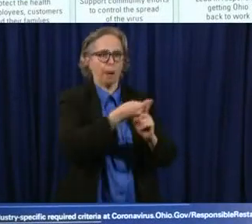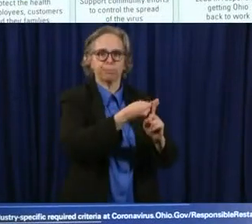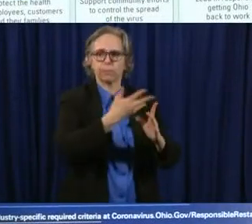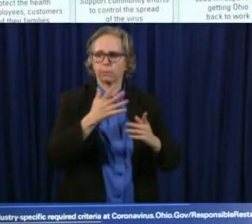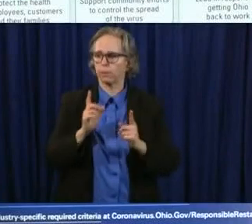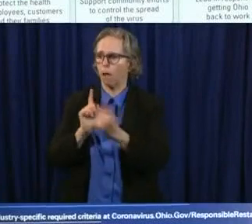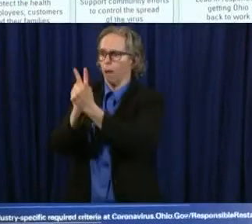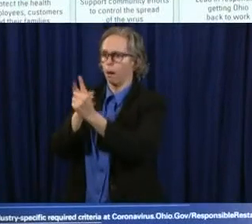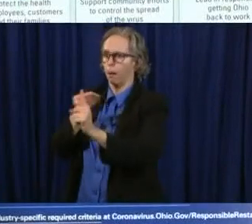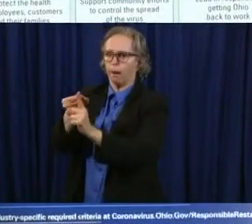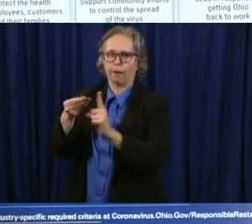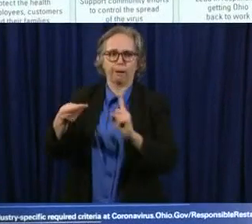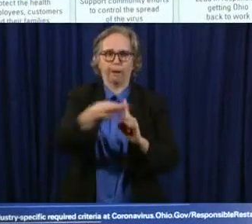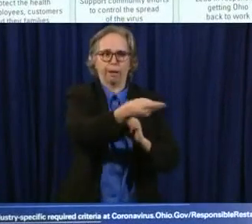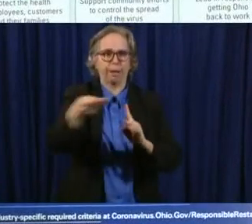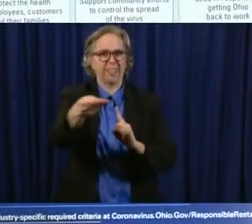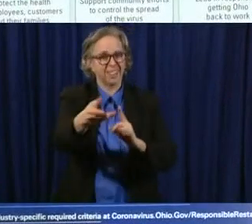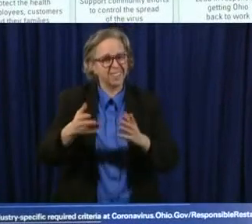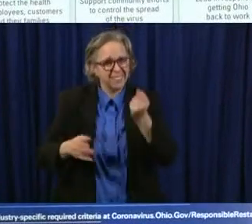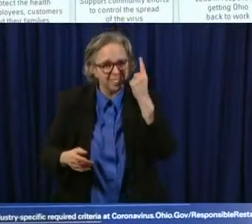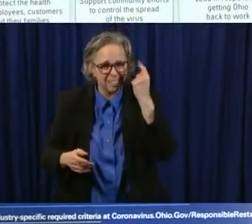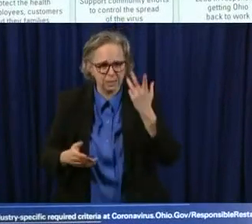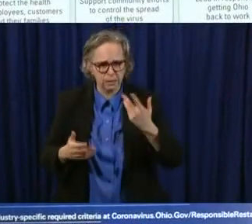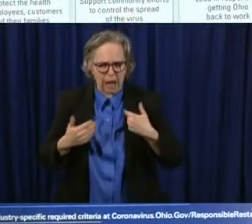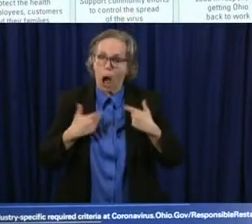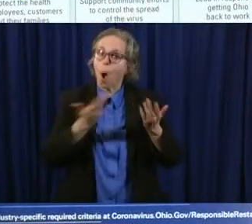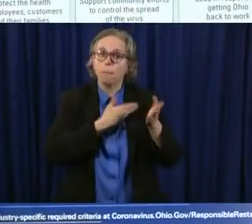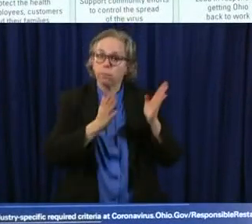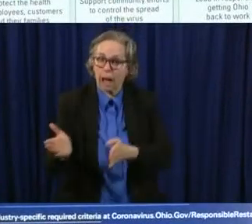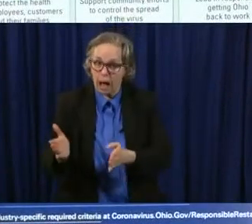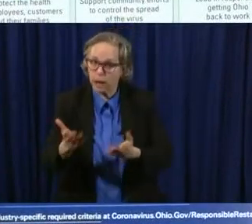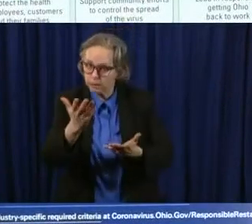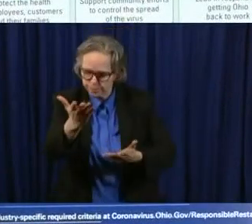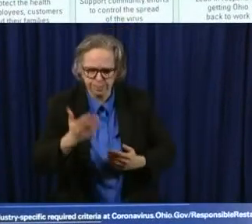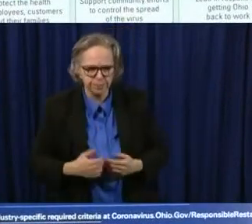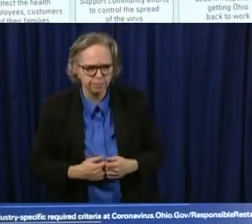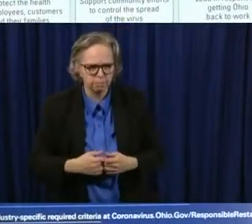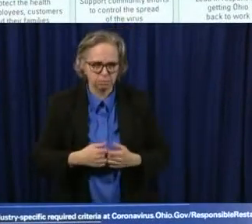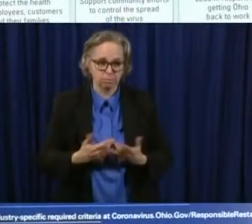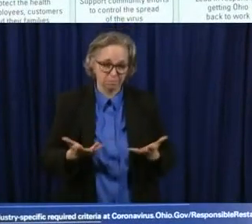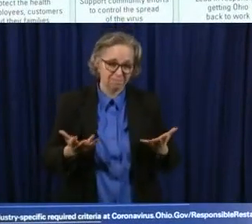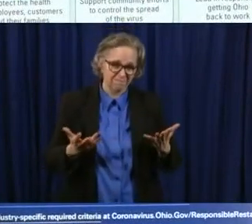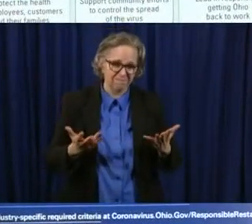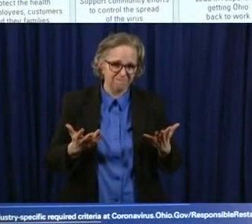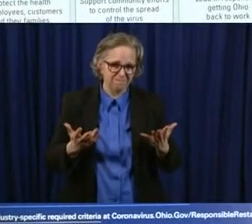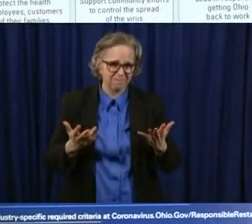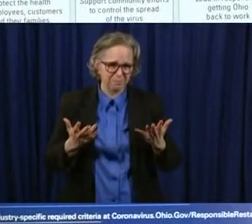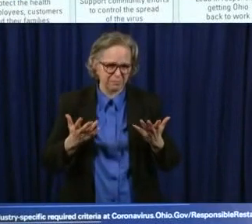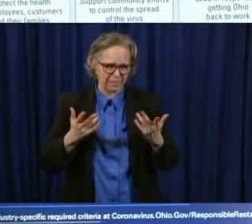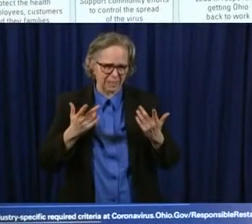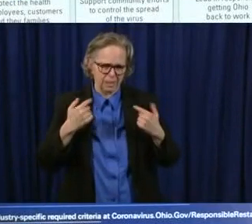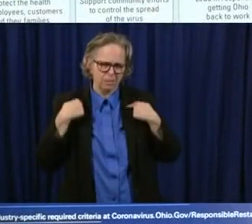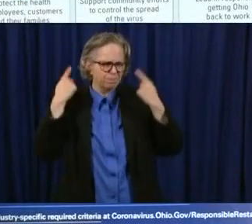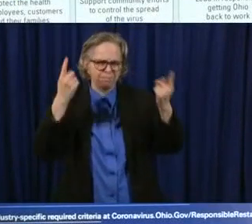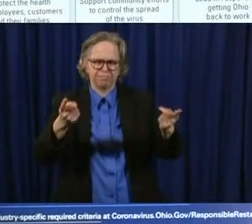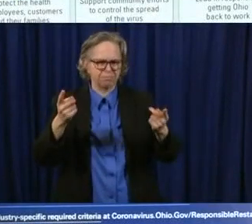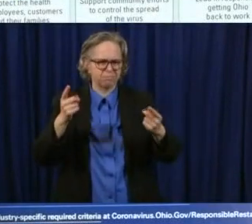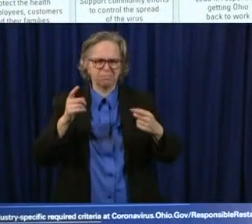is a plan based upon all the information that we have